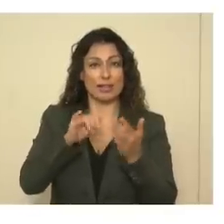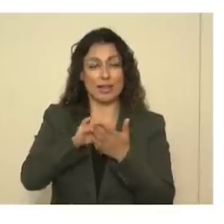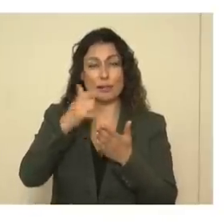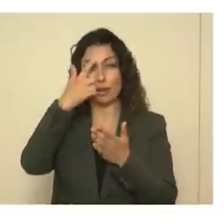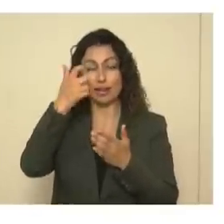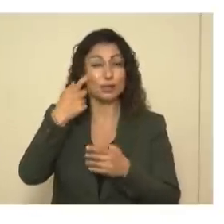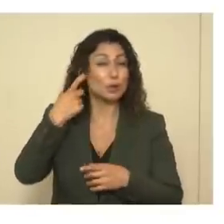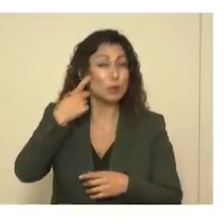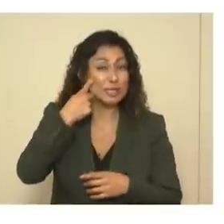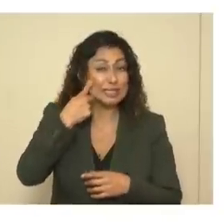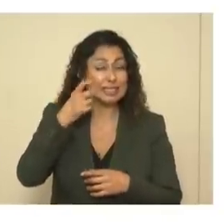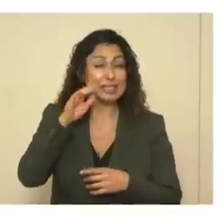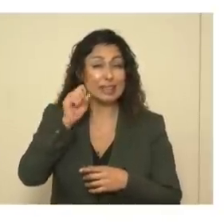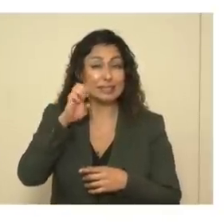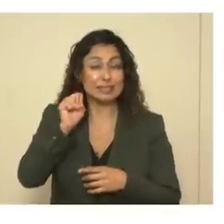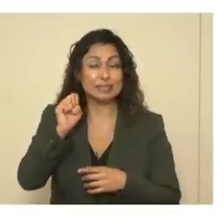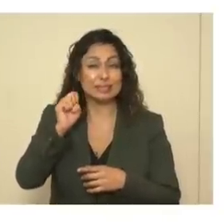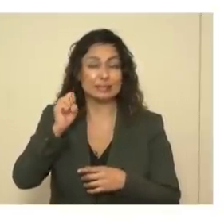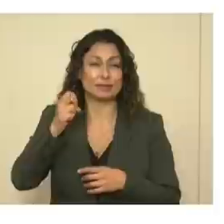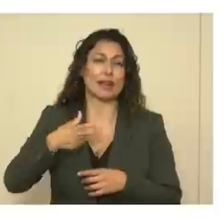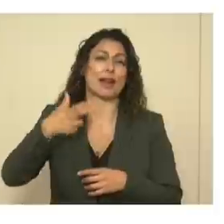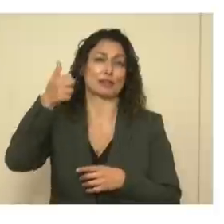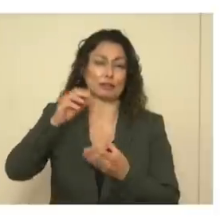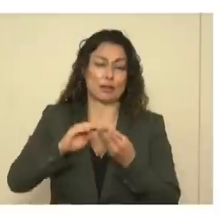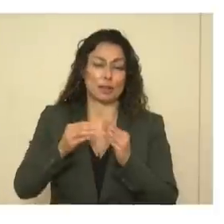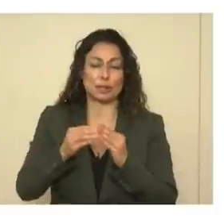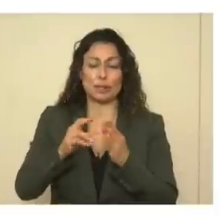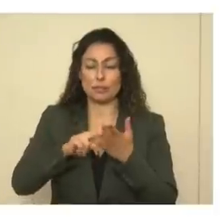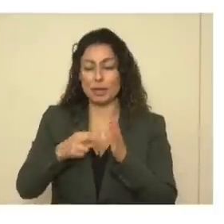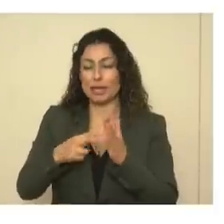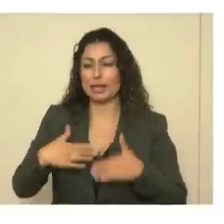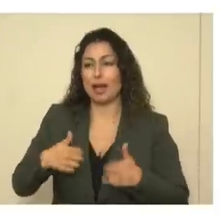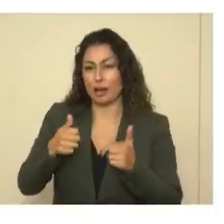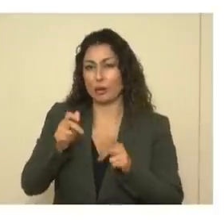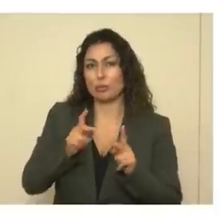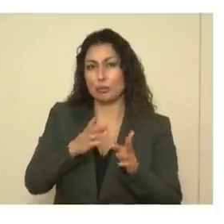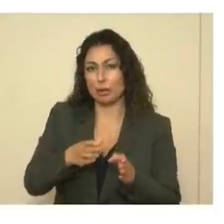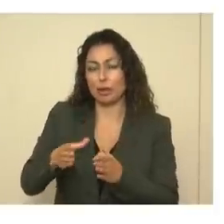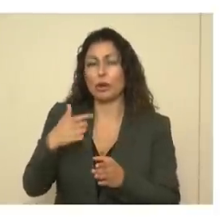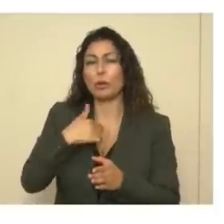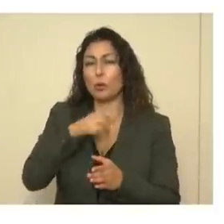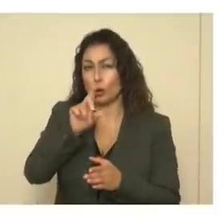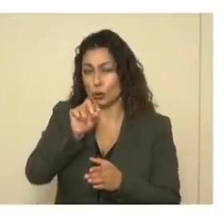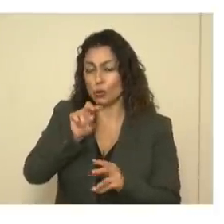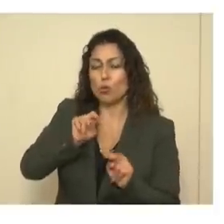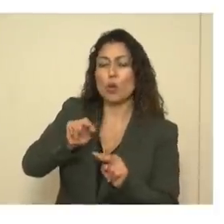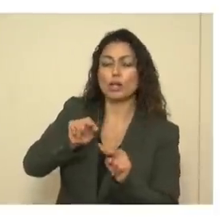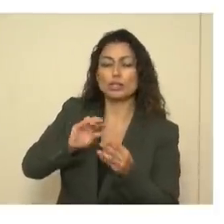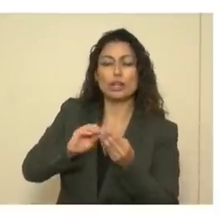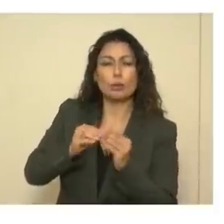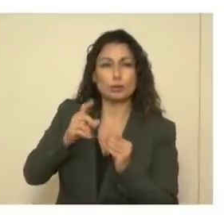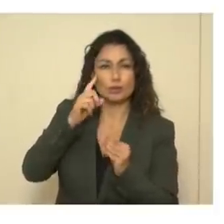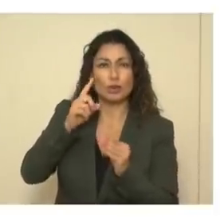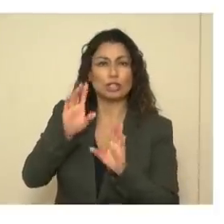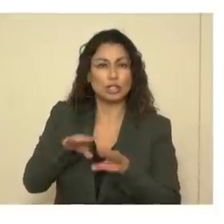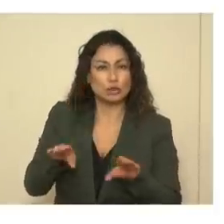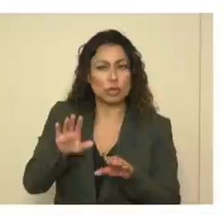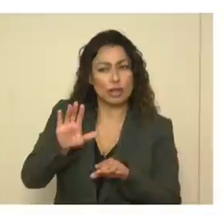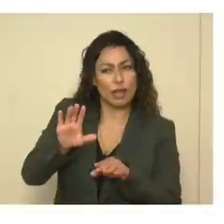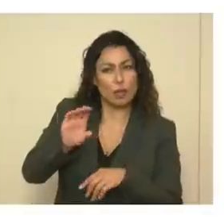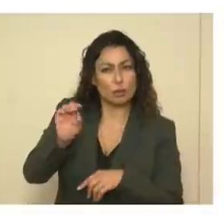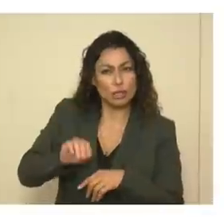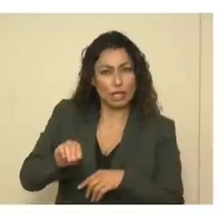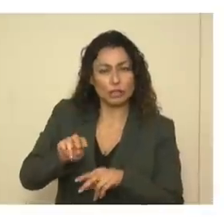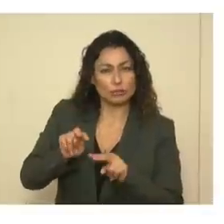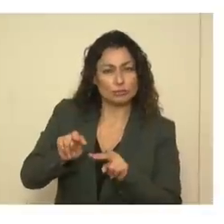recent cases have been even higher. Again, younger folks out. And we watch children. We watch their percentage.